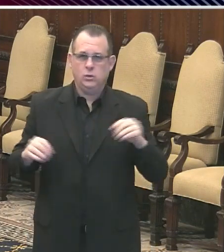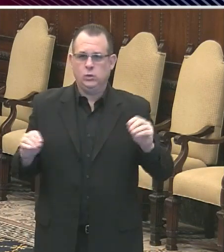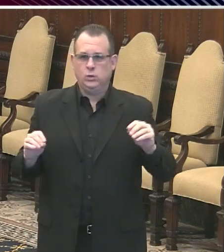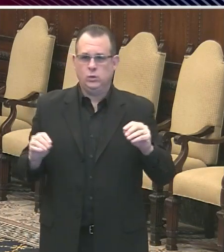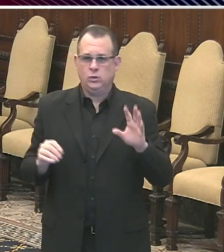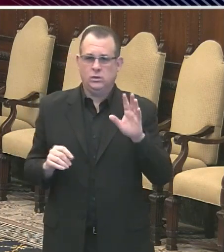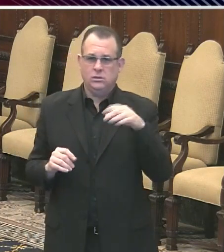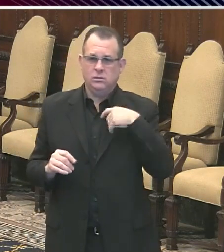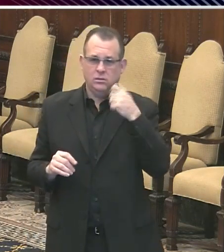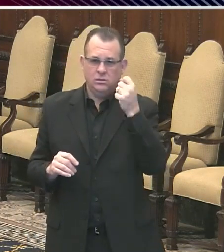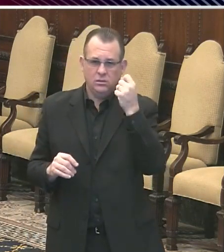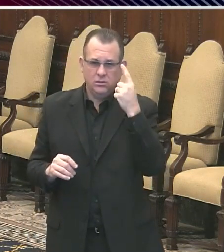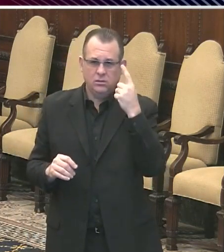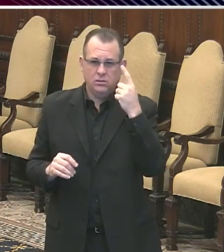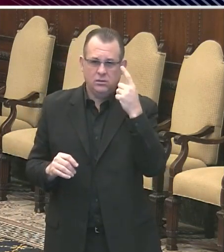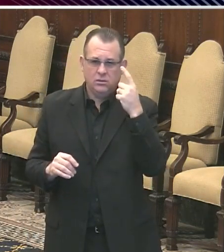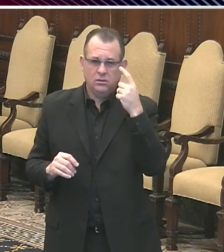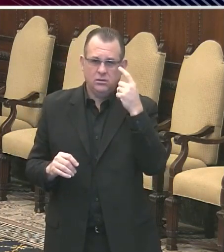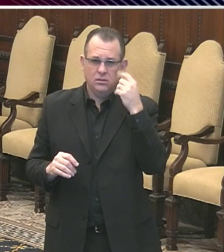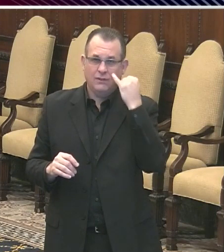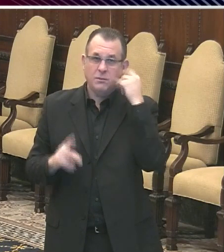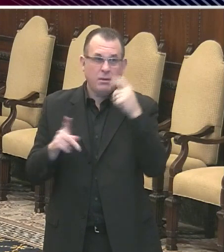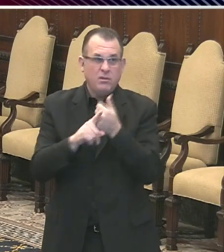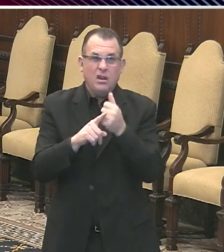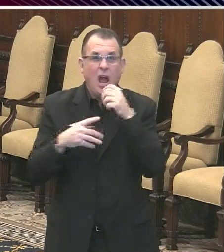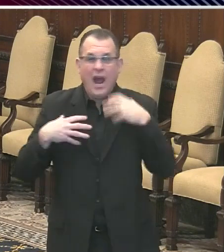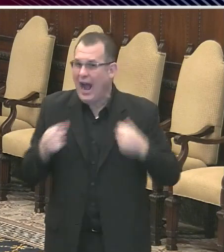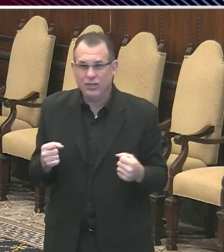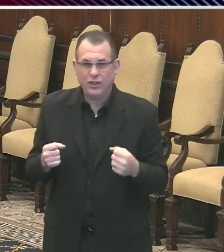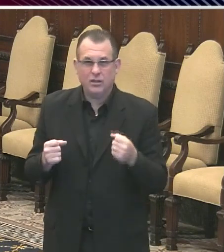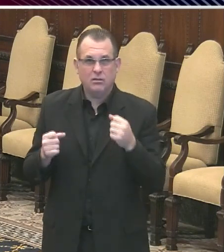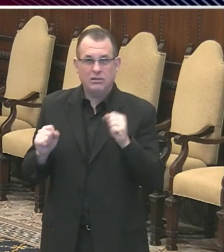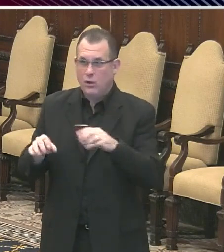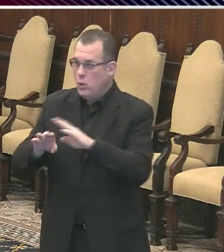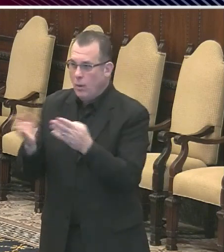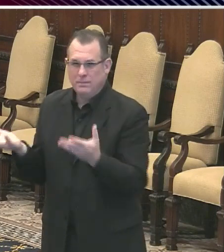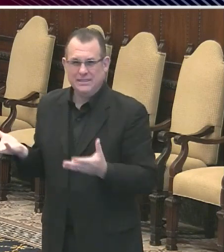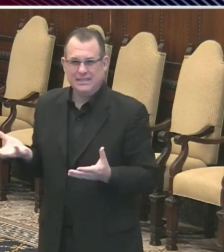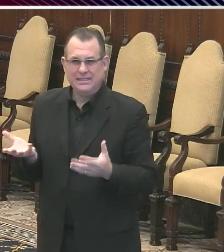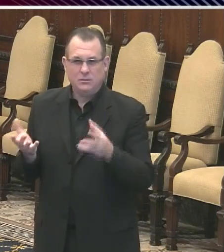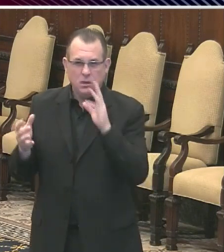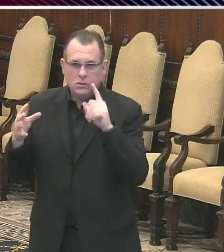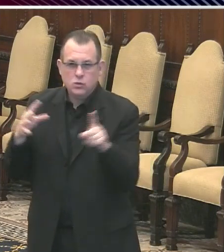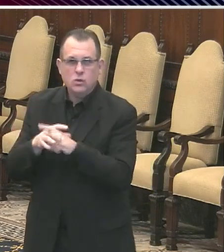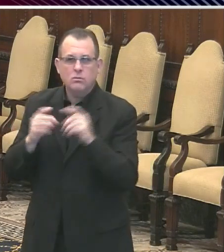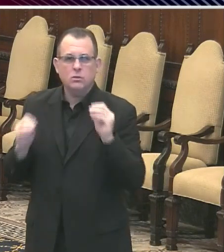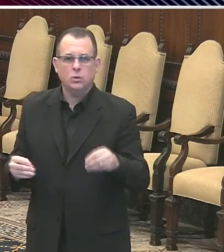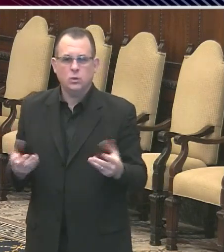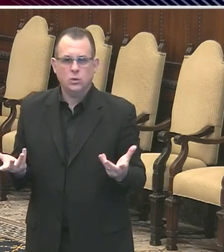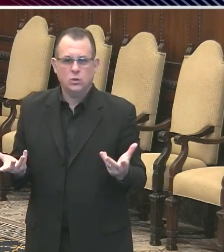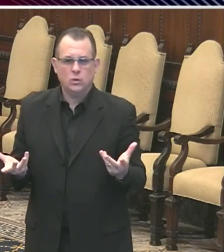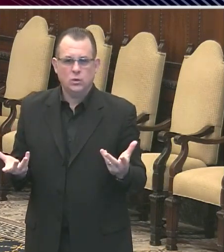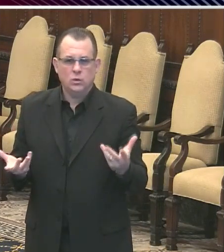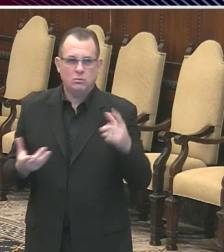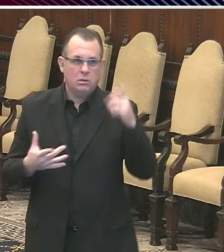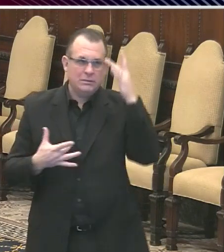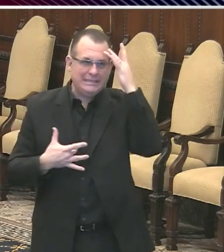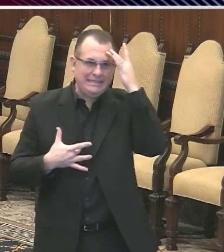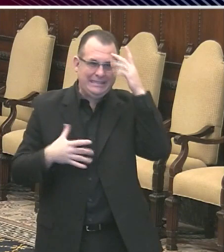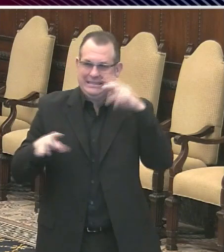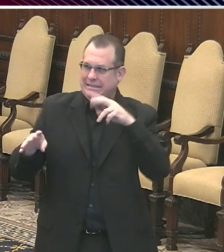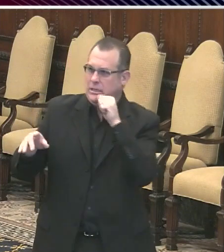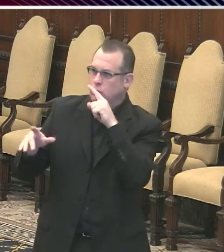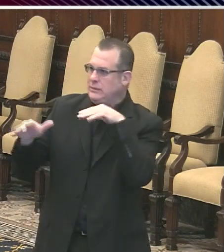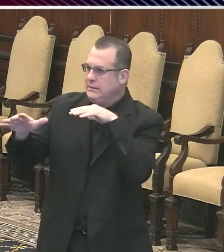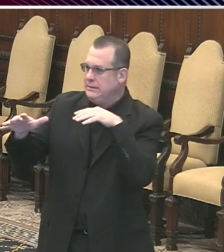is if people are not healthy, we could open today, and people may not even show up because there's got to be a period of time where they feel